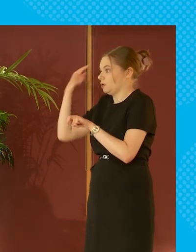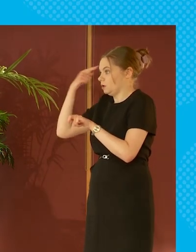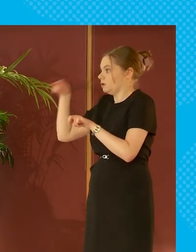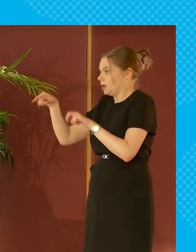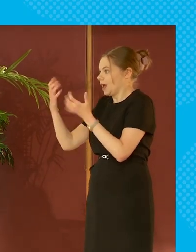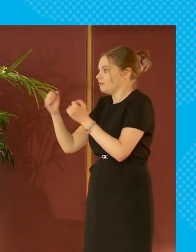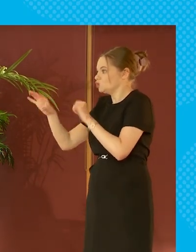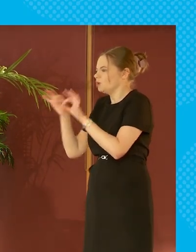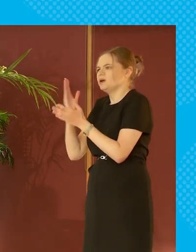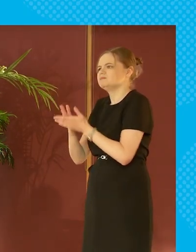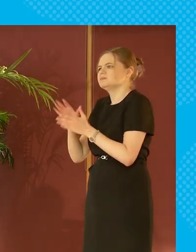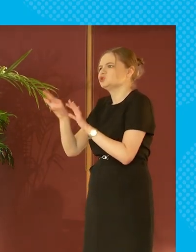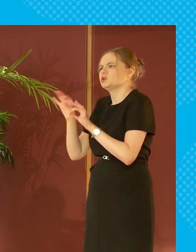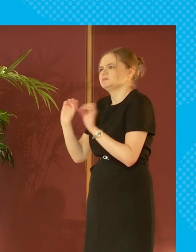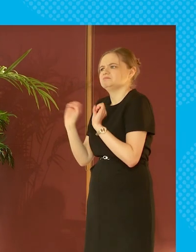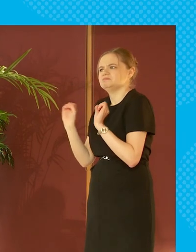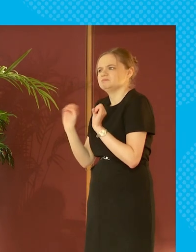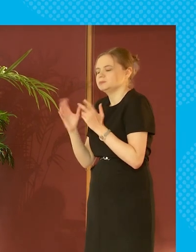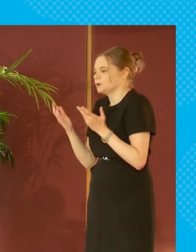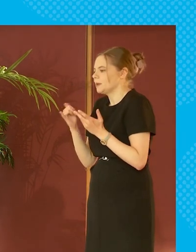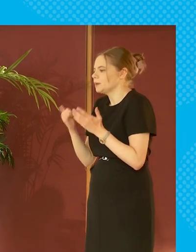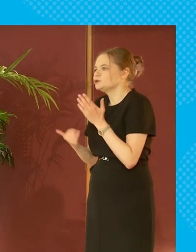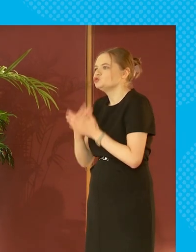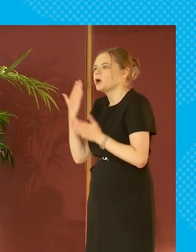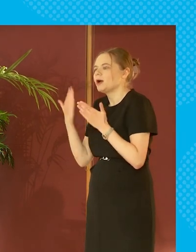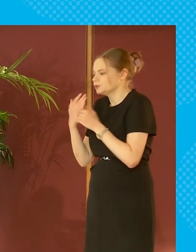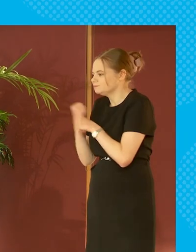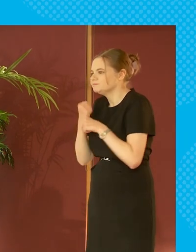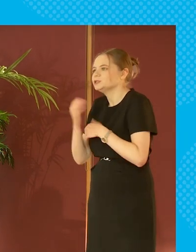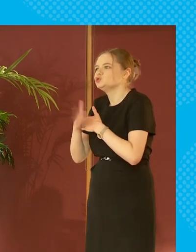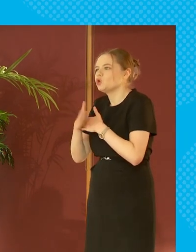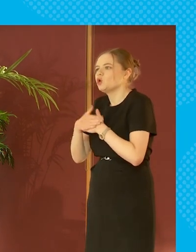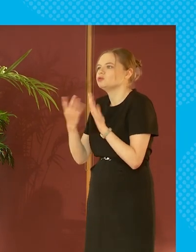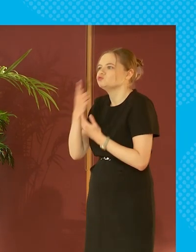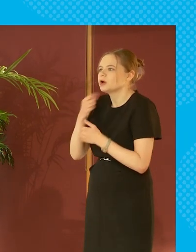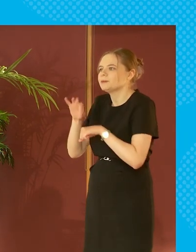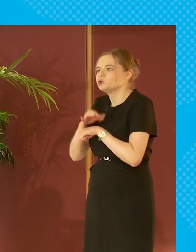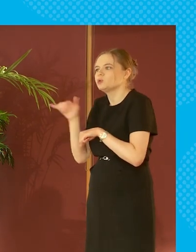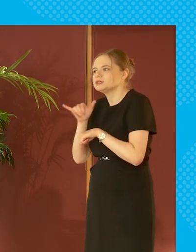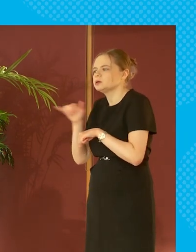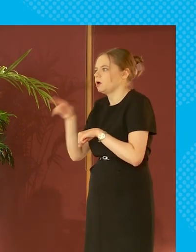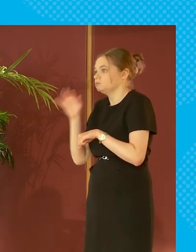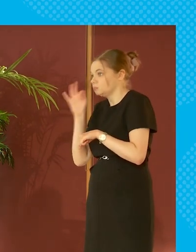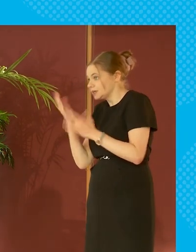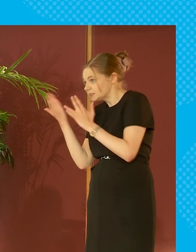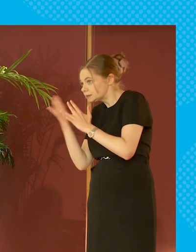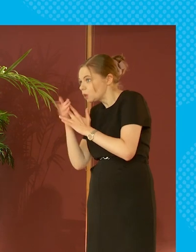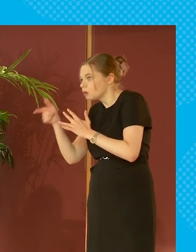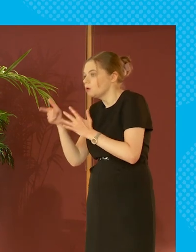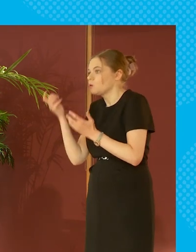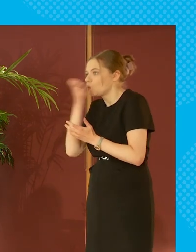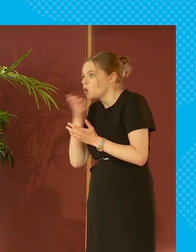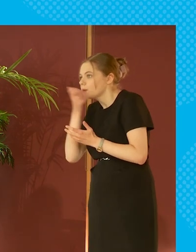can have a have have a new new house and your door can be red or blue but we're not going to ask you you know is is the house accessible does it